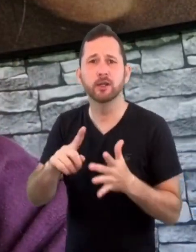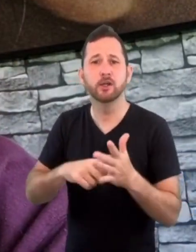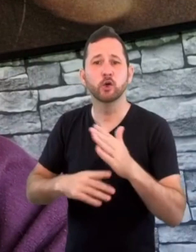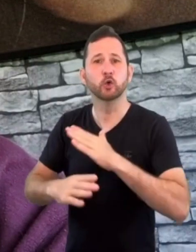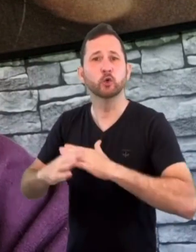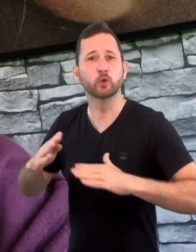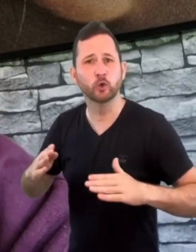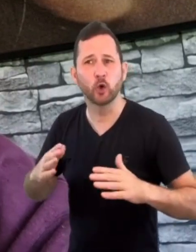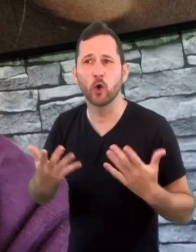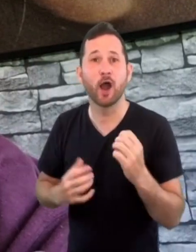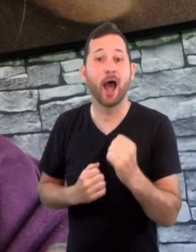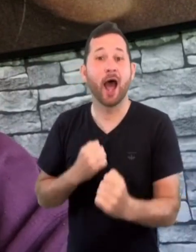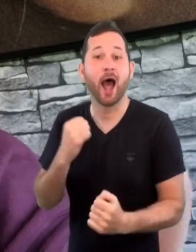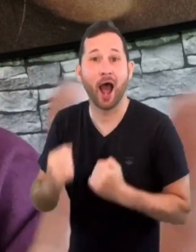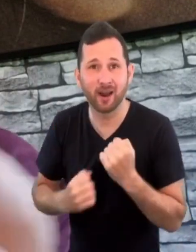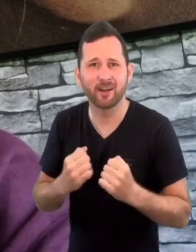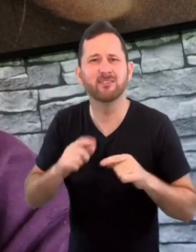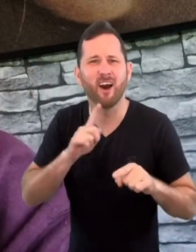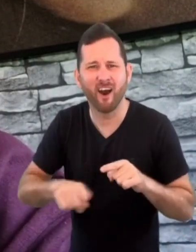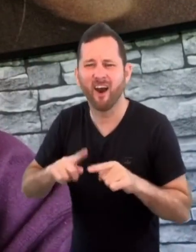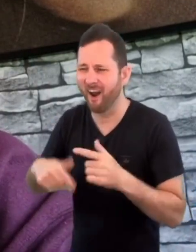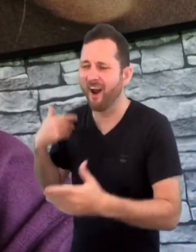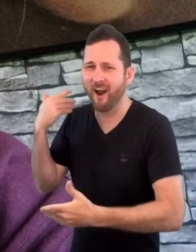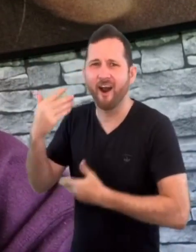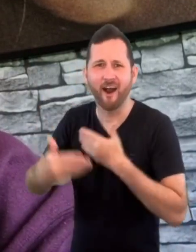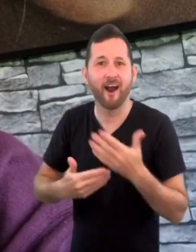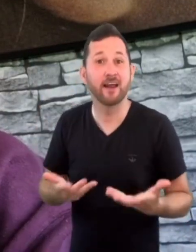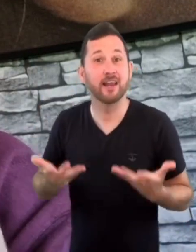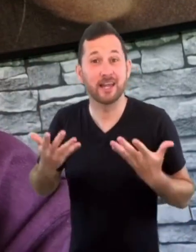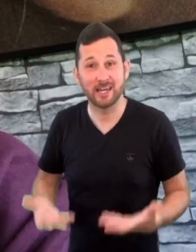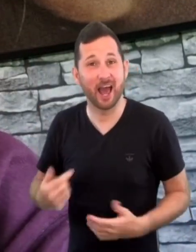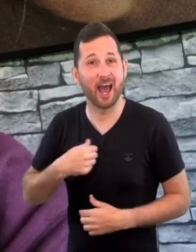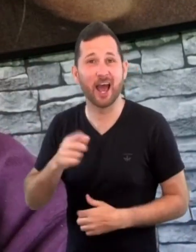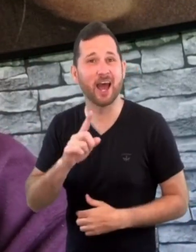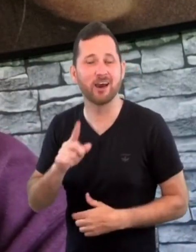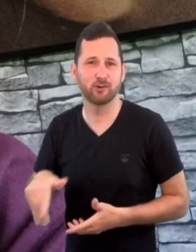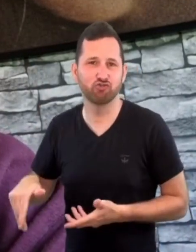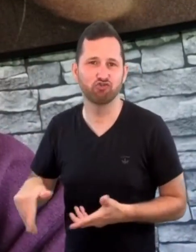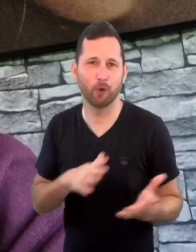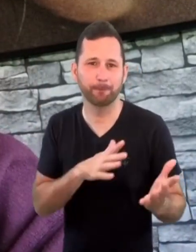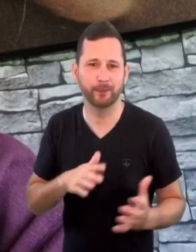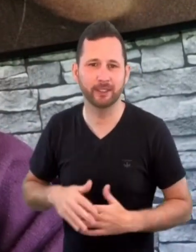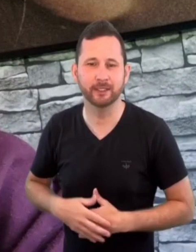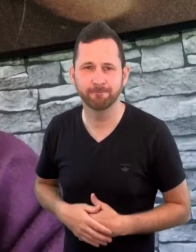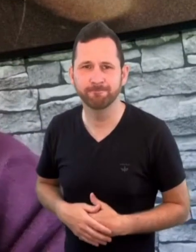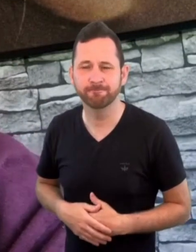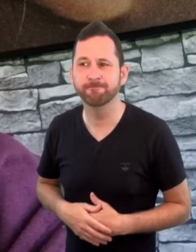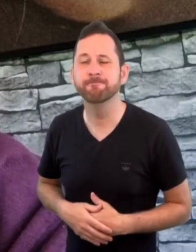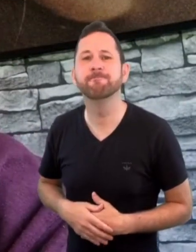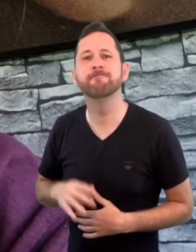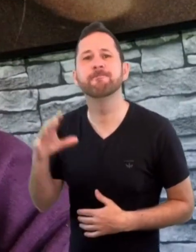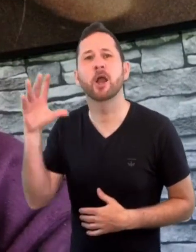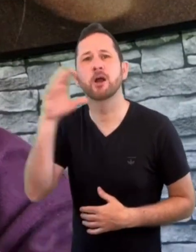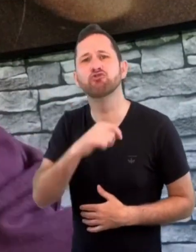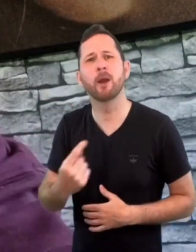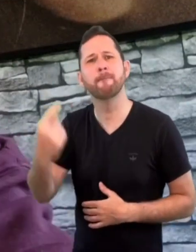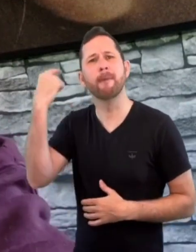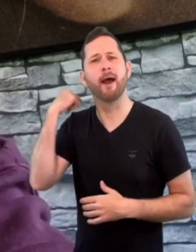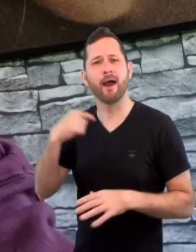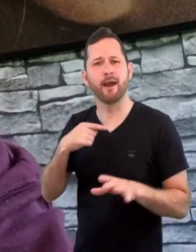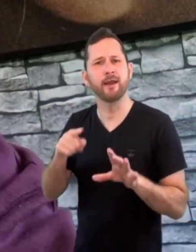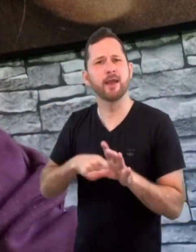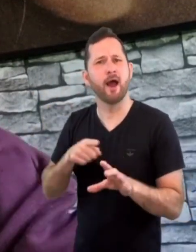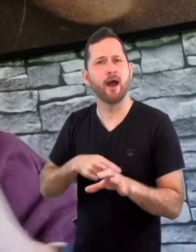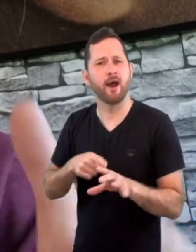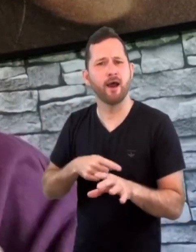and now that sort of brought me to the sport I do now, which is rugby. But going back, you know, back